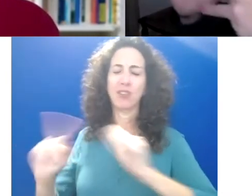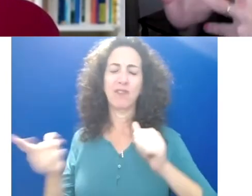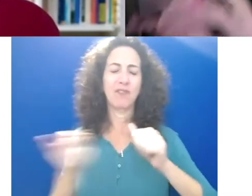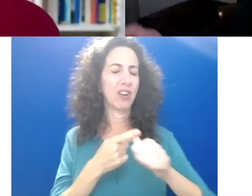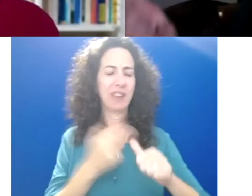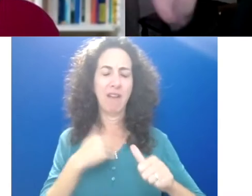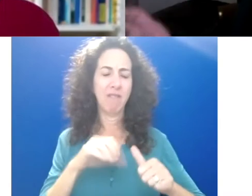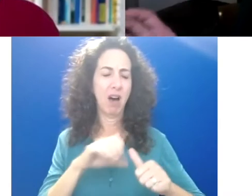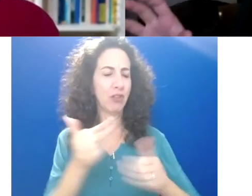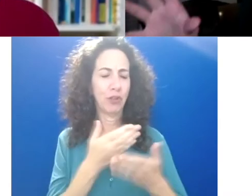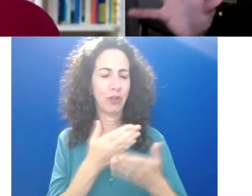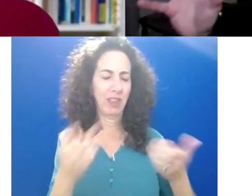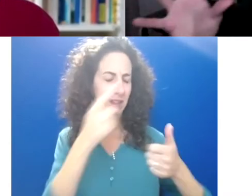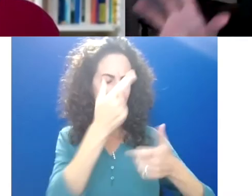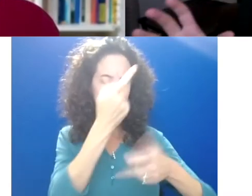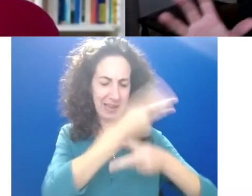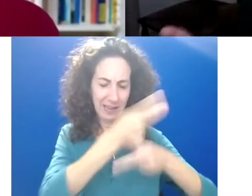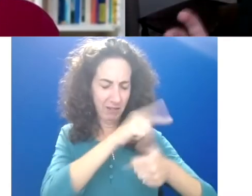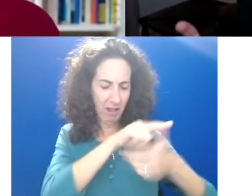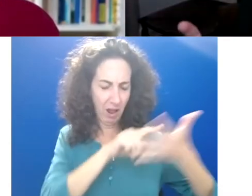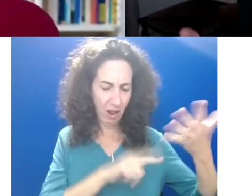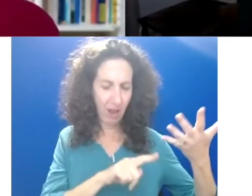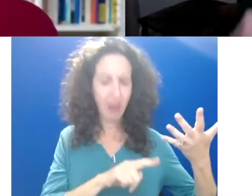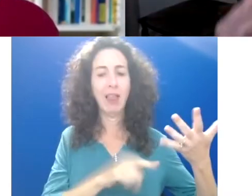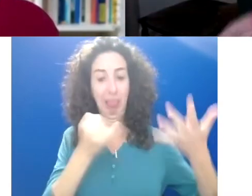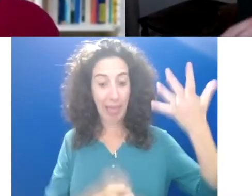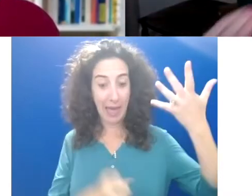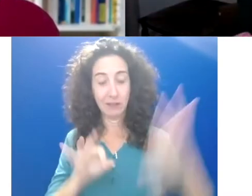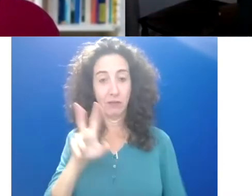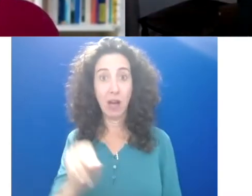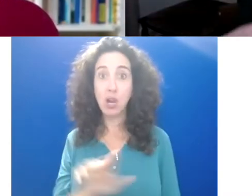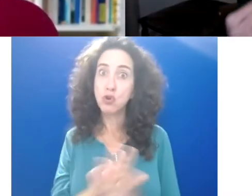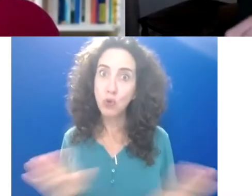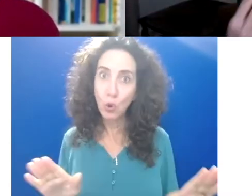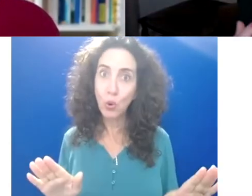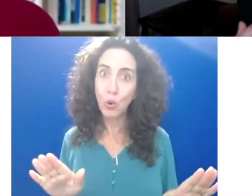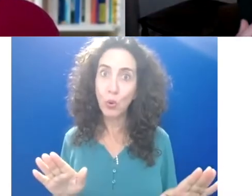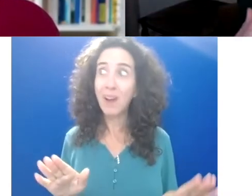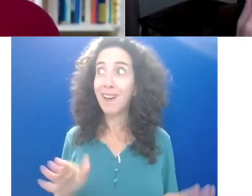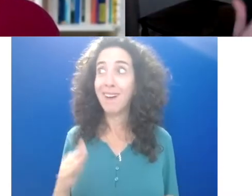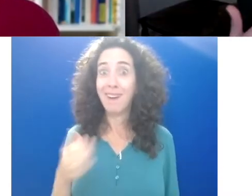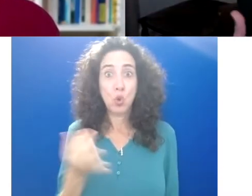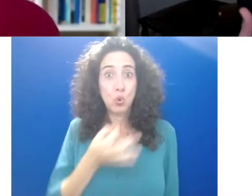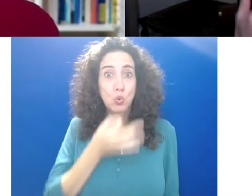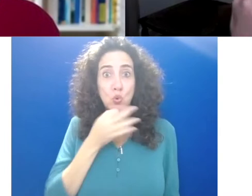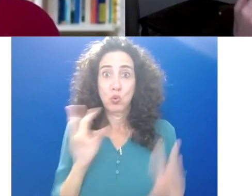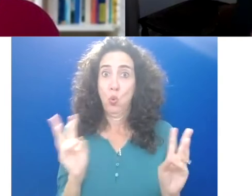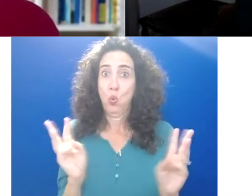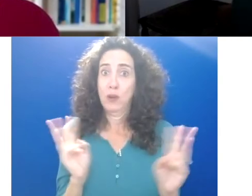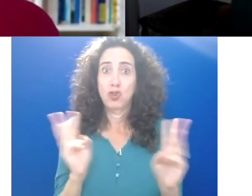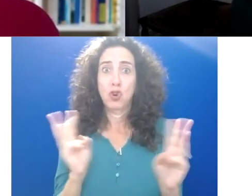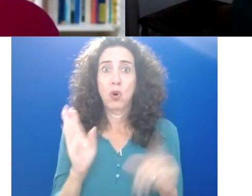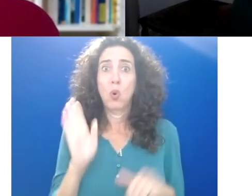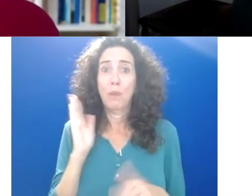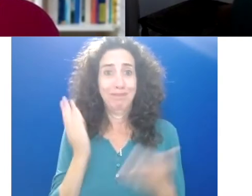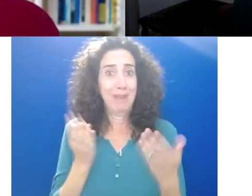your priority list. Because guys, this might be a really rough winter. Like we need to find ways to be resilient and to feel, to